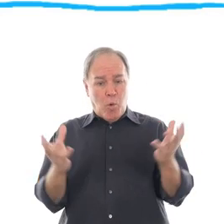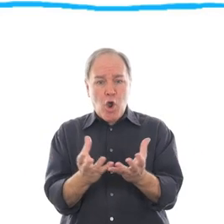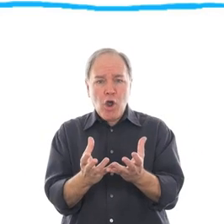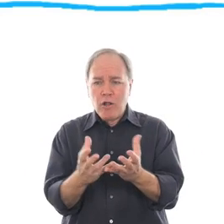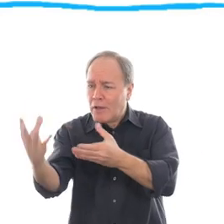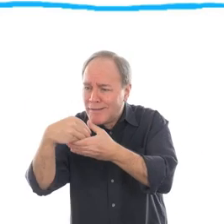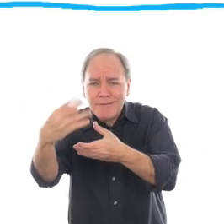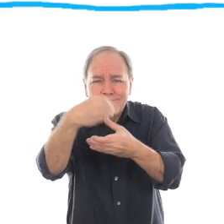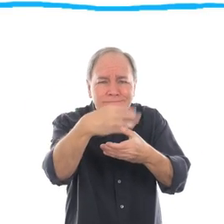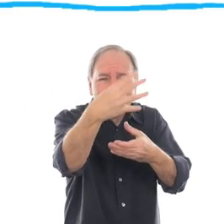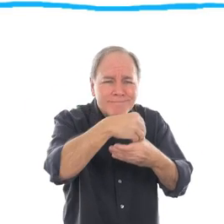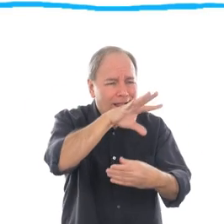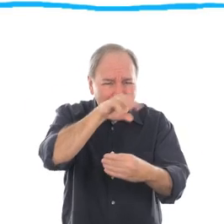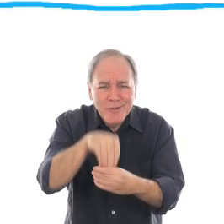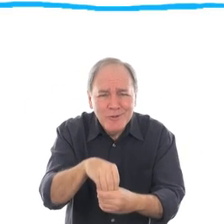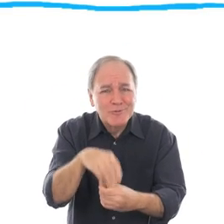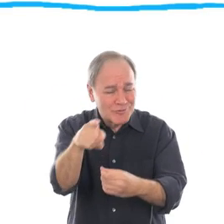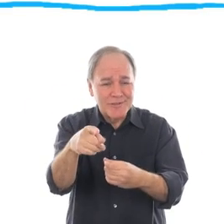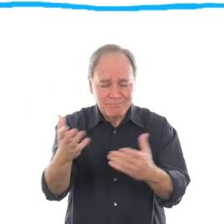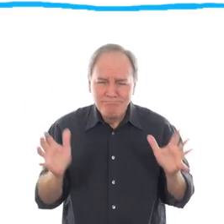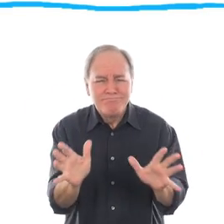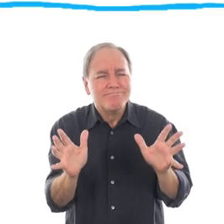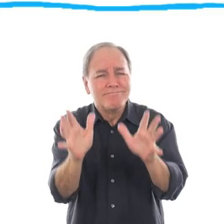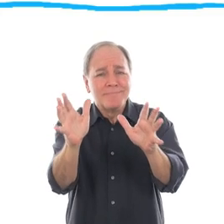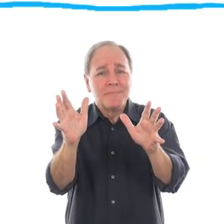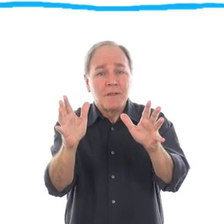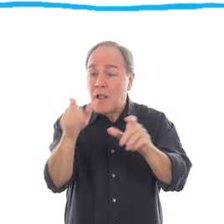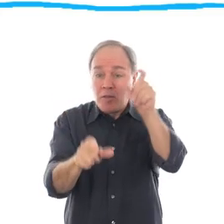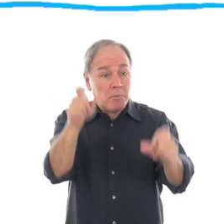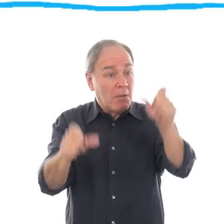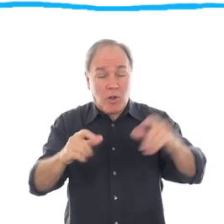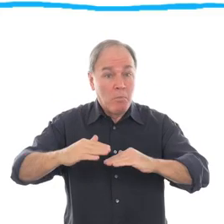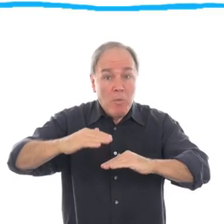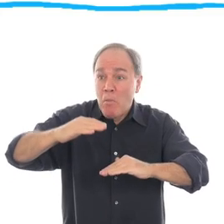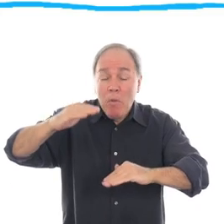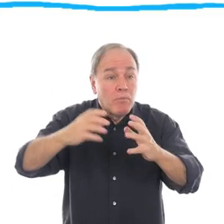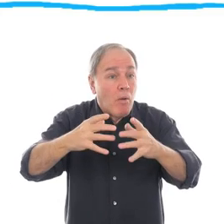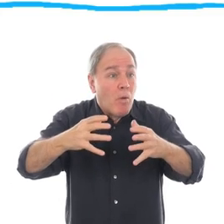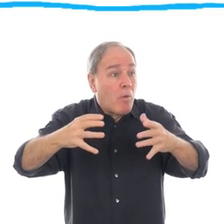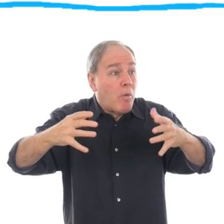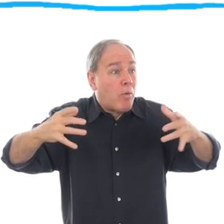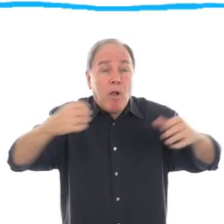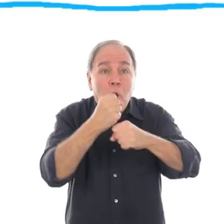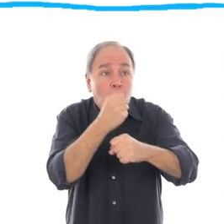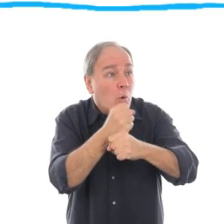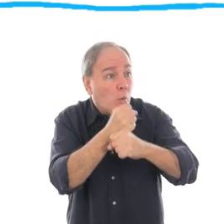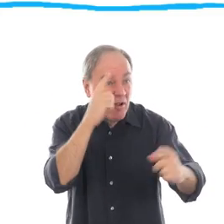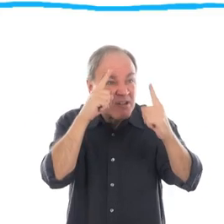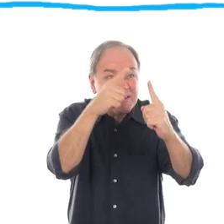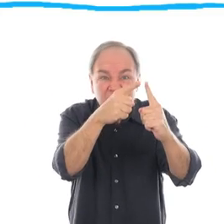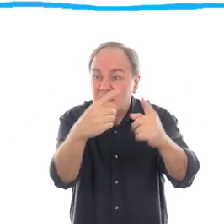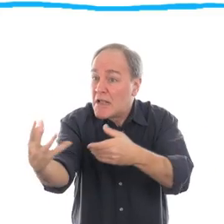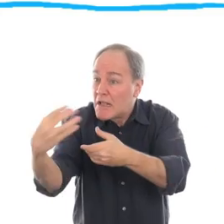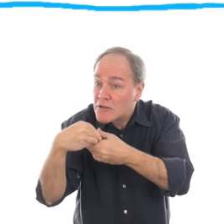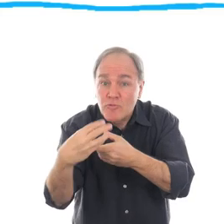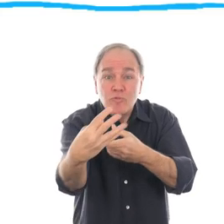And I think the more people who are doing things that make a difference are part